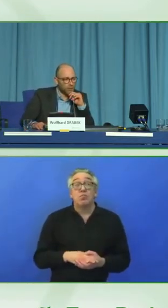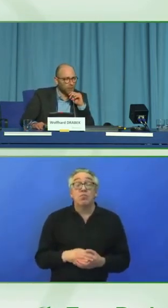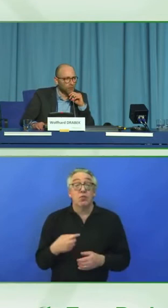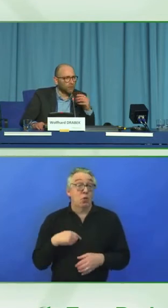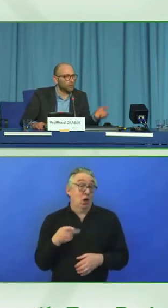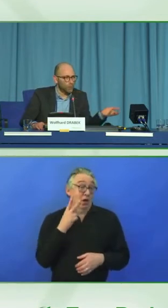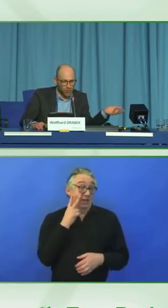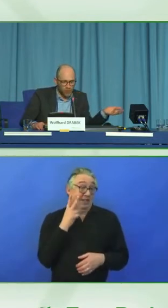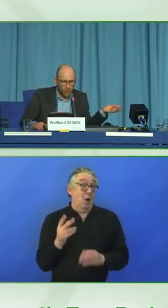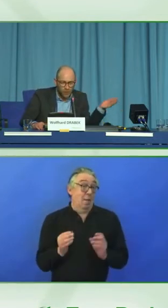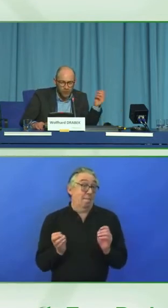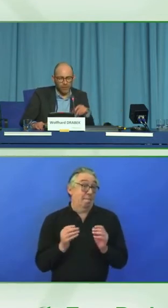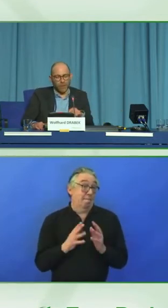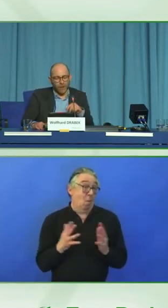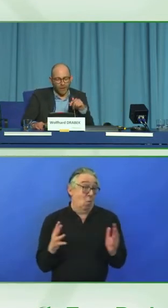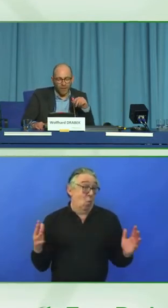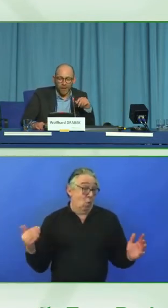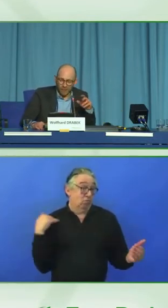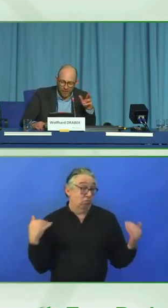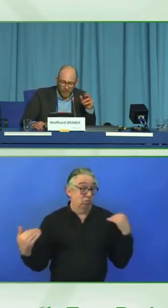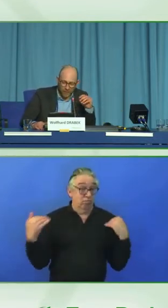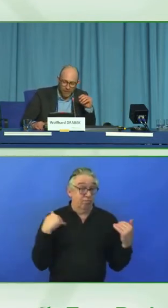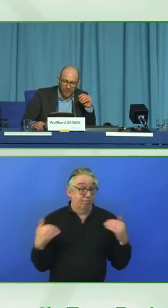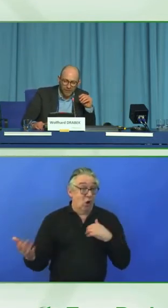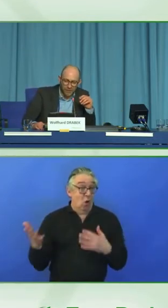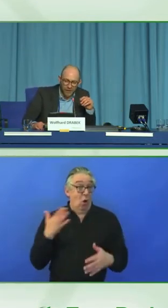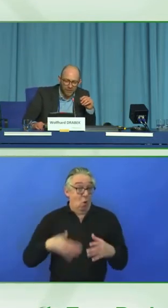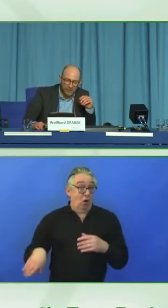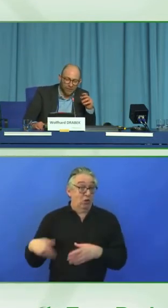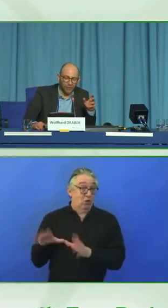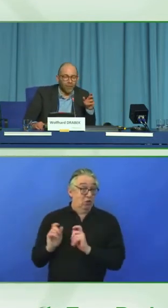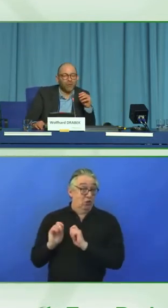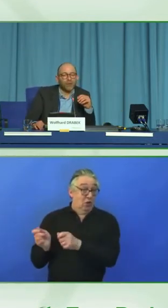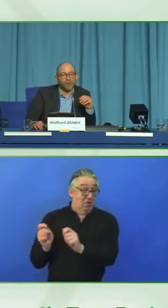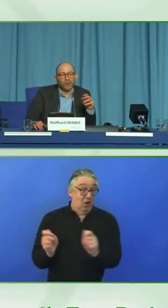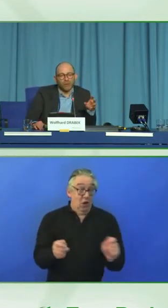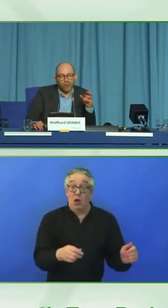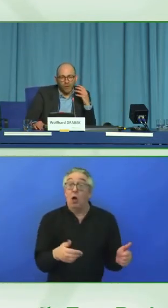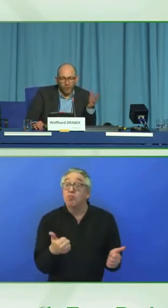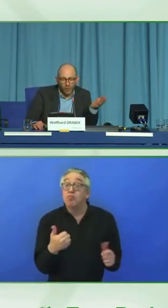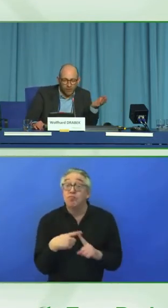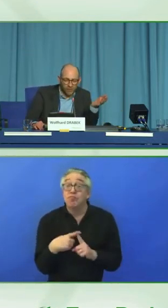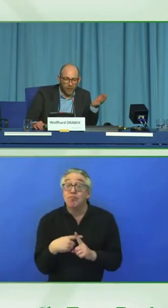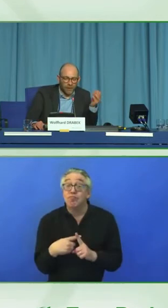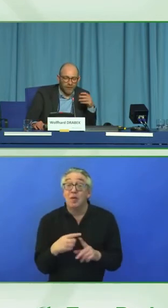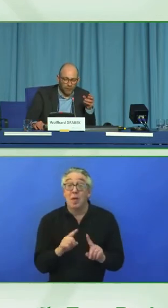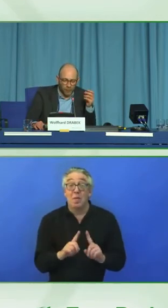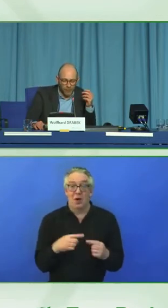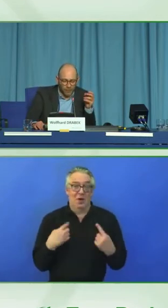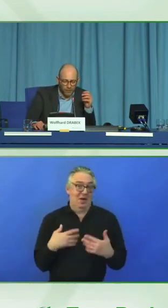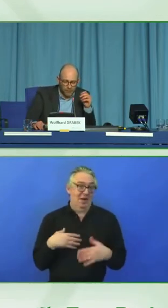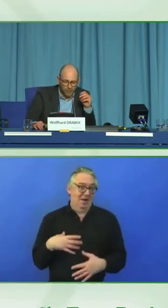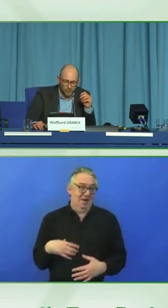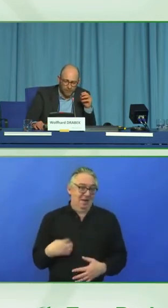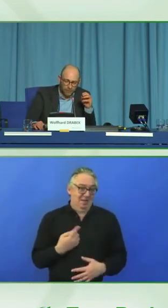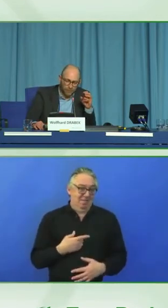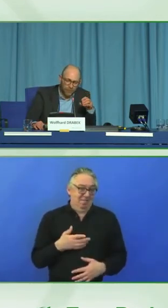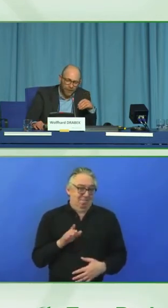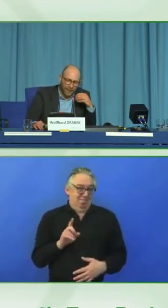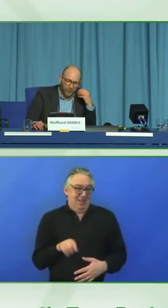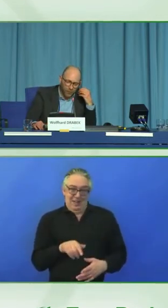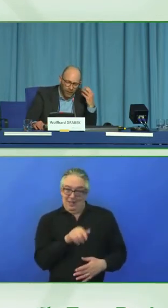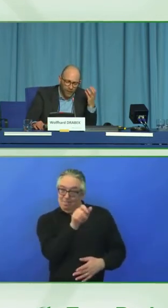certifications, which is good. But, therefore, we have a need for qualified consultants